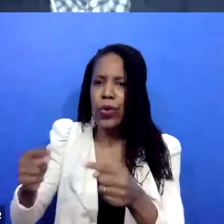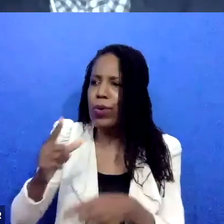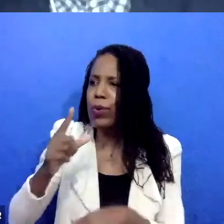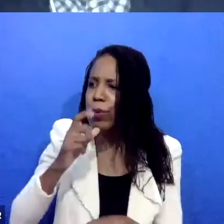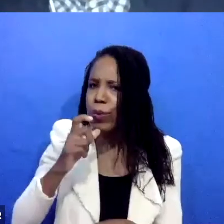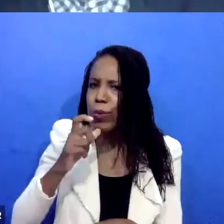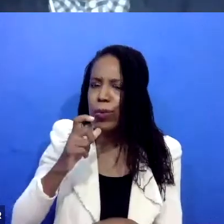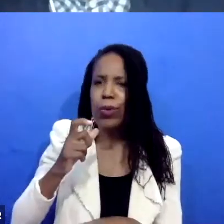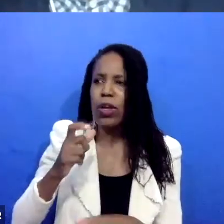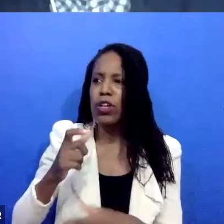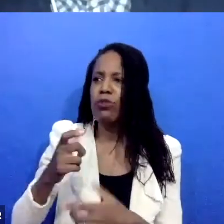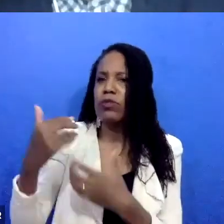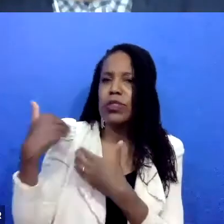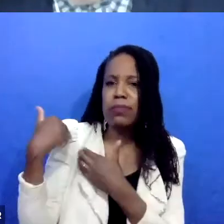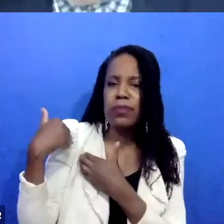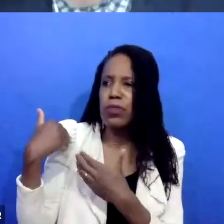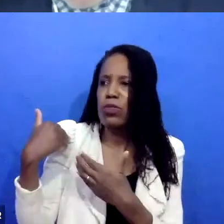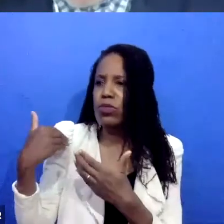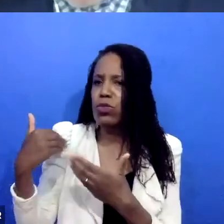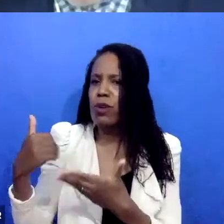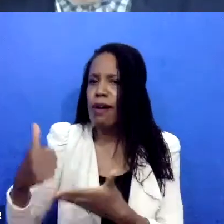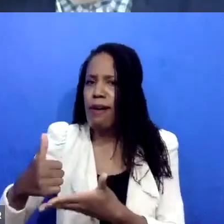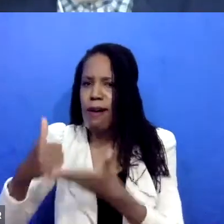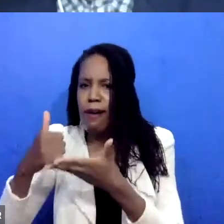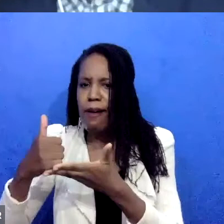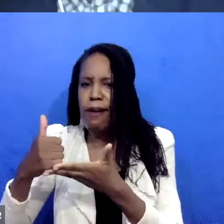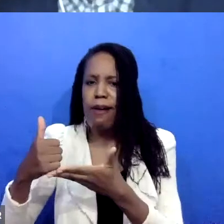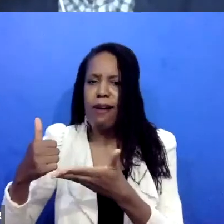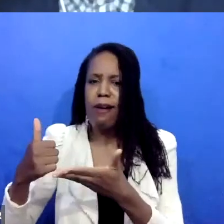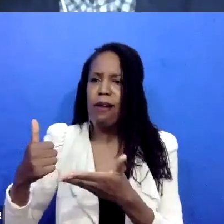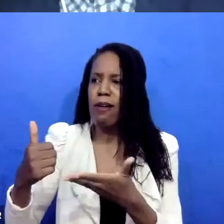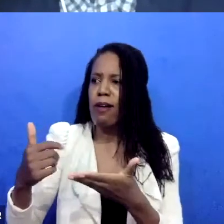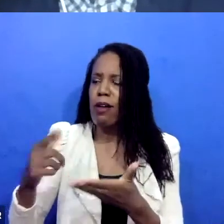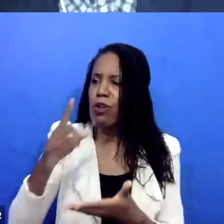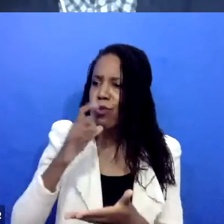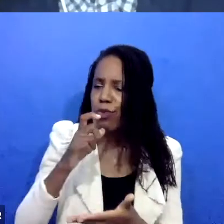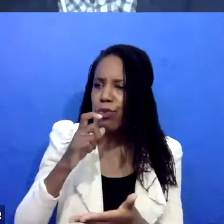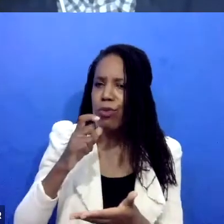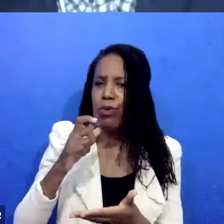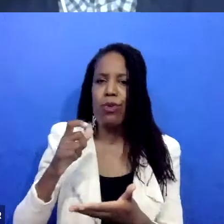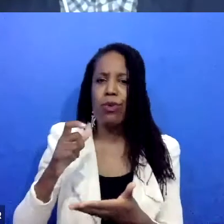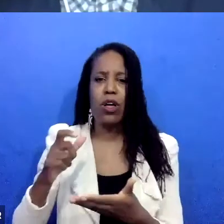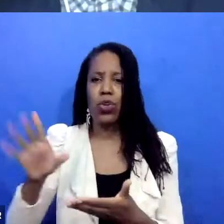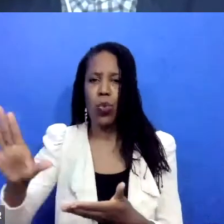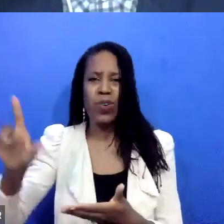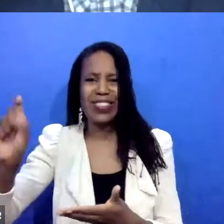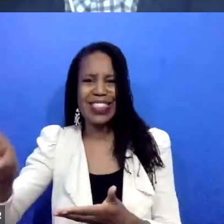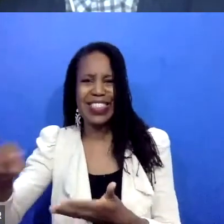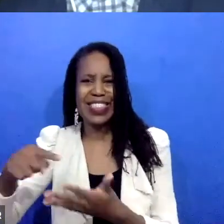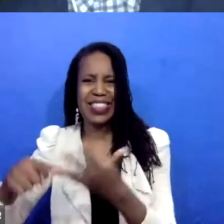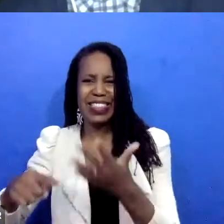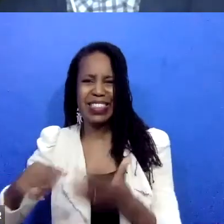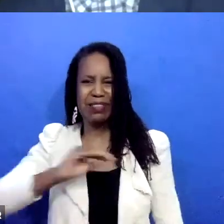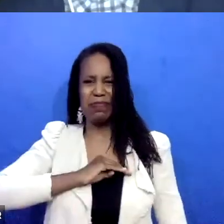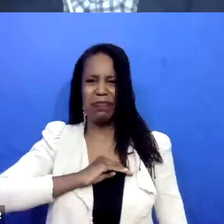imagine what operationalizing, getting those needs met look like? And so, and then